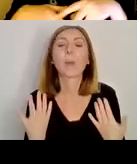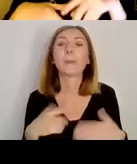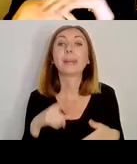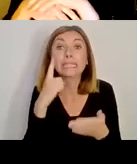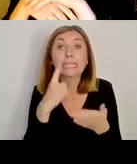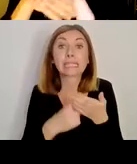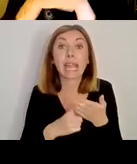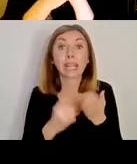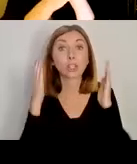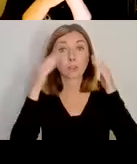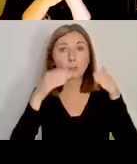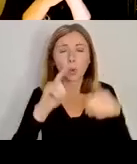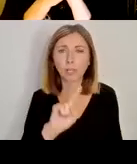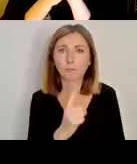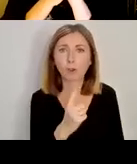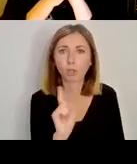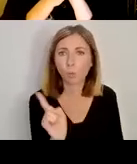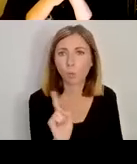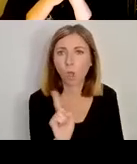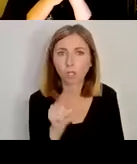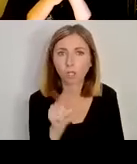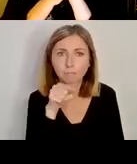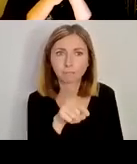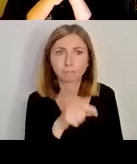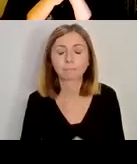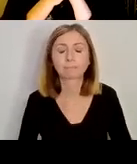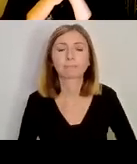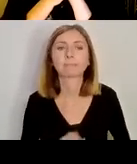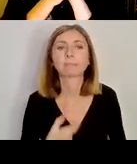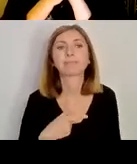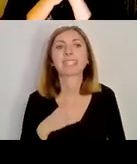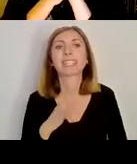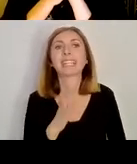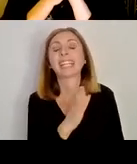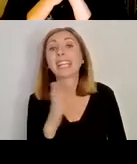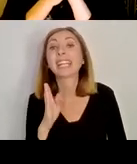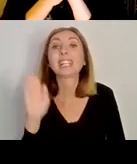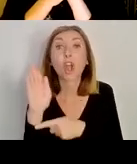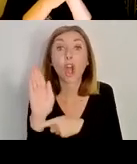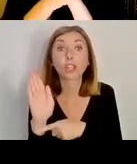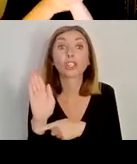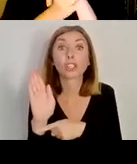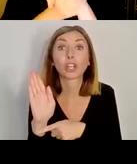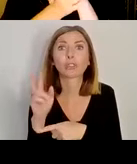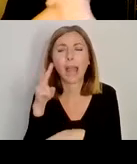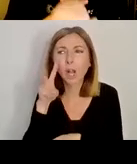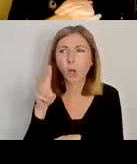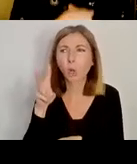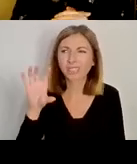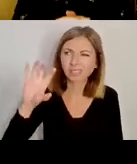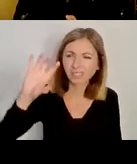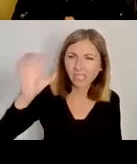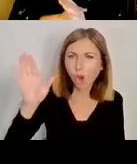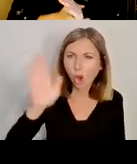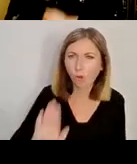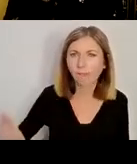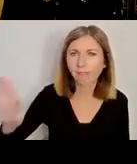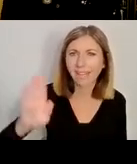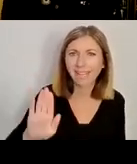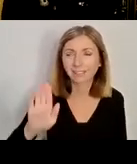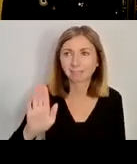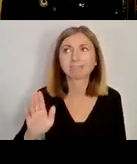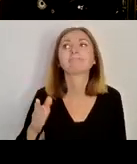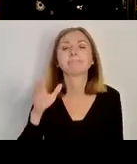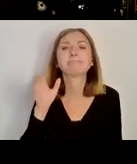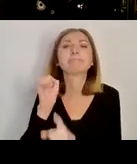really put my focus on. So when I looked at, at East Ulster and the geography of East Ulster, you know, two churches in particular stood